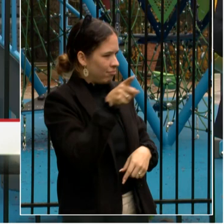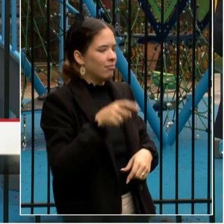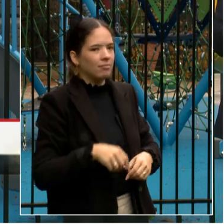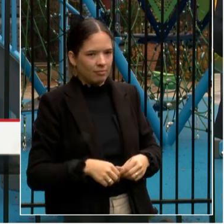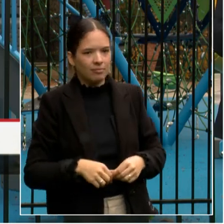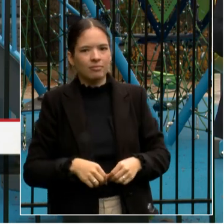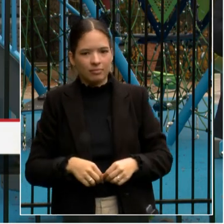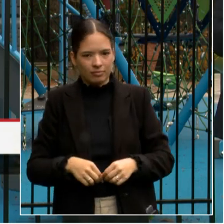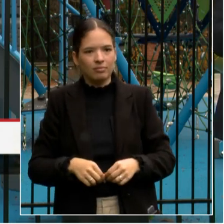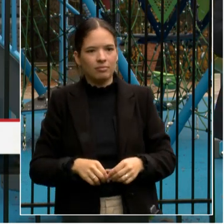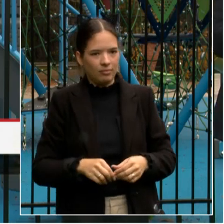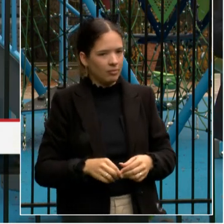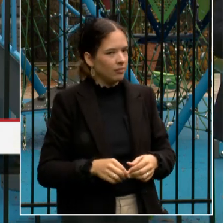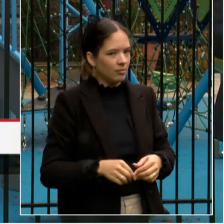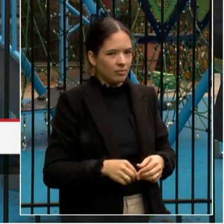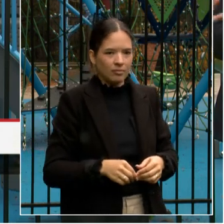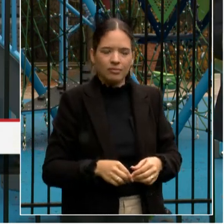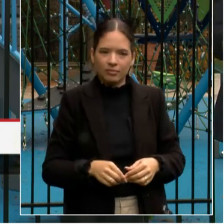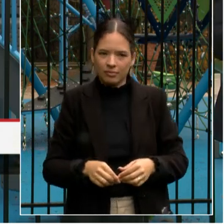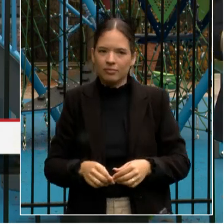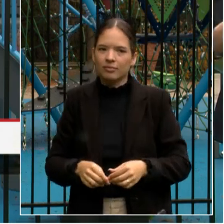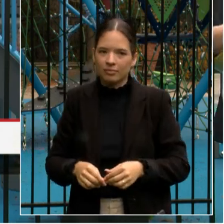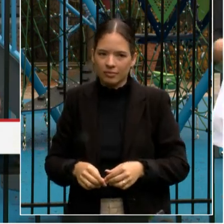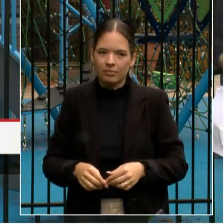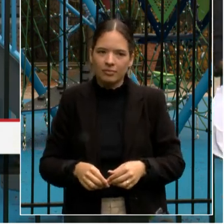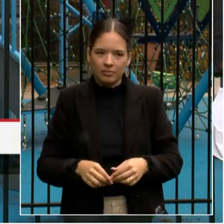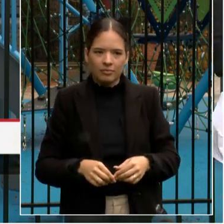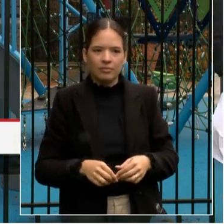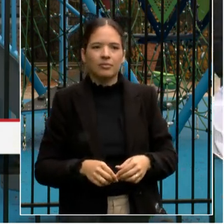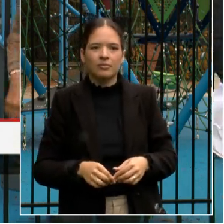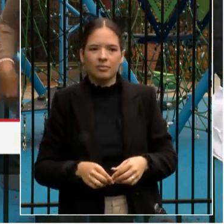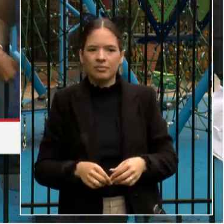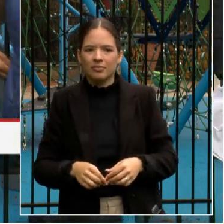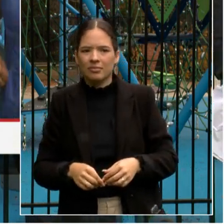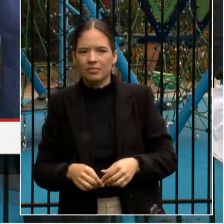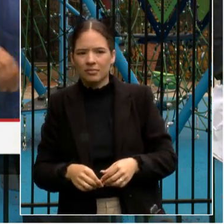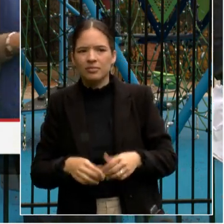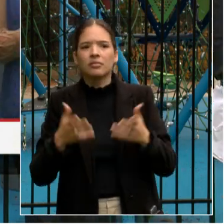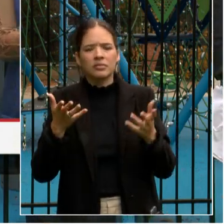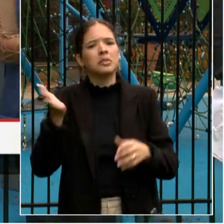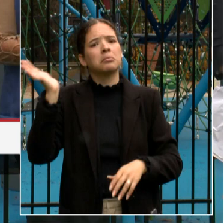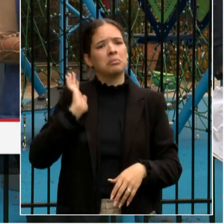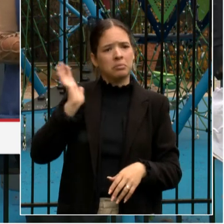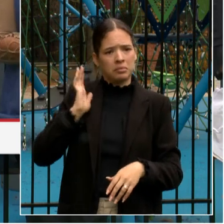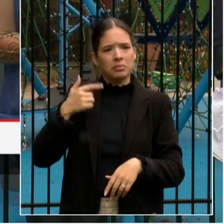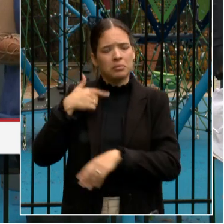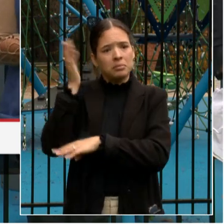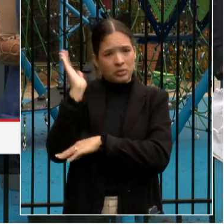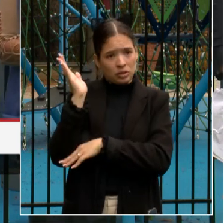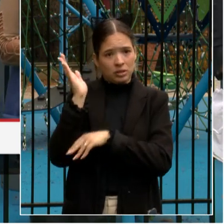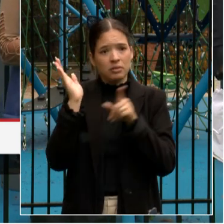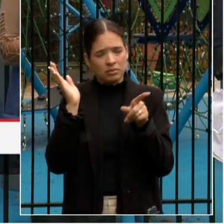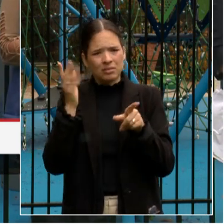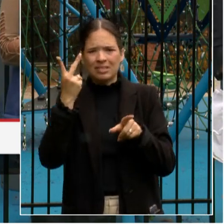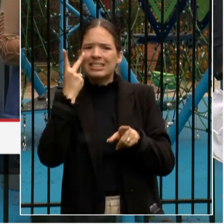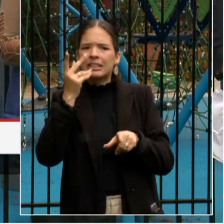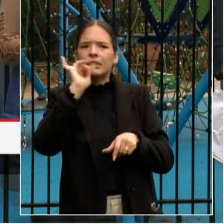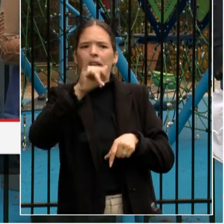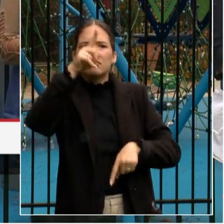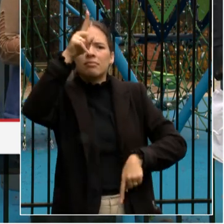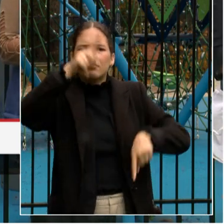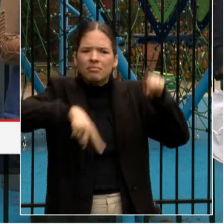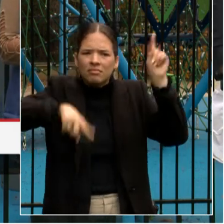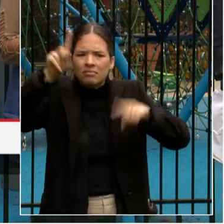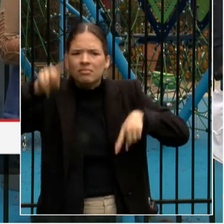And I couldn't have said it better in the previous presentation that your diversity truly is your